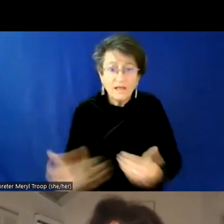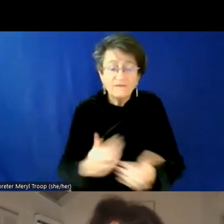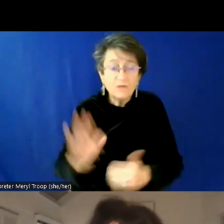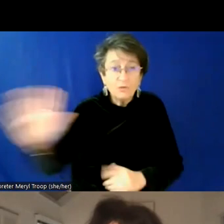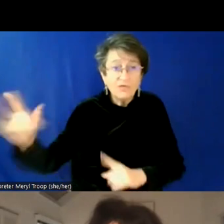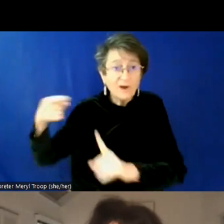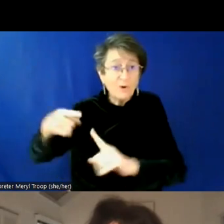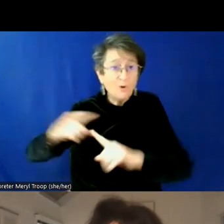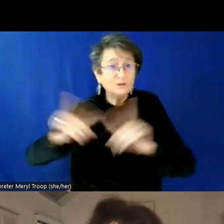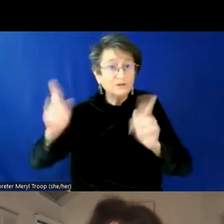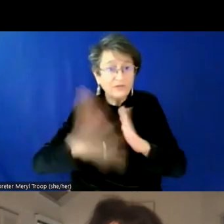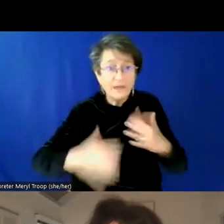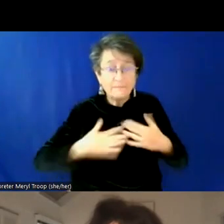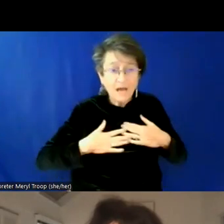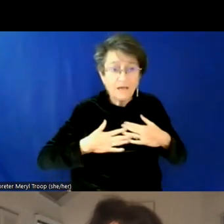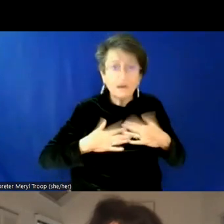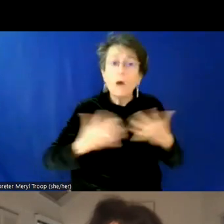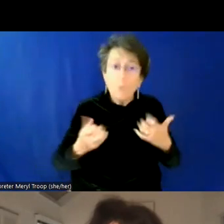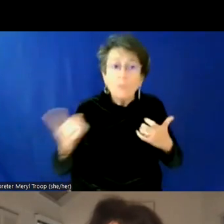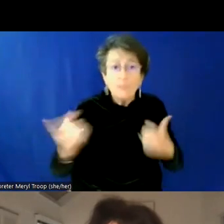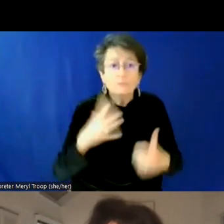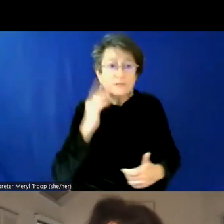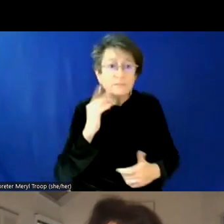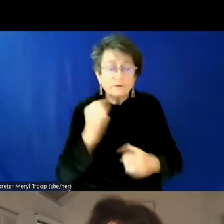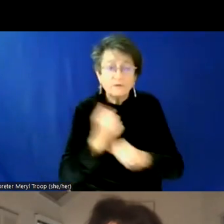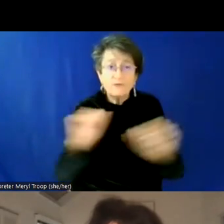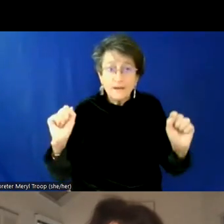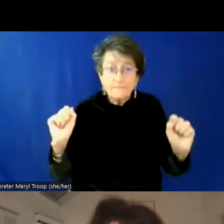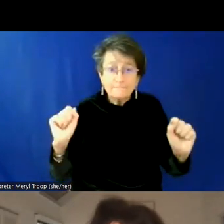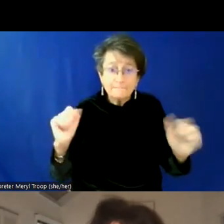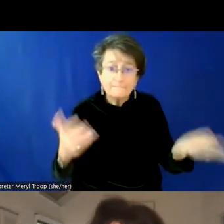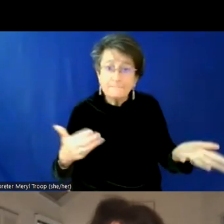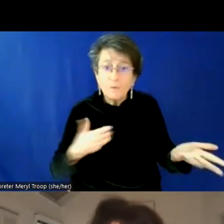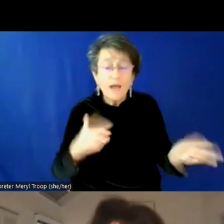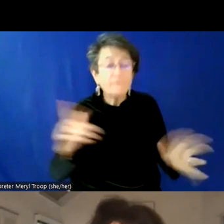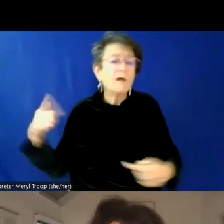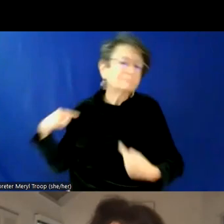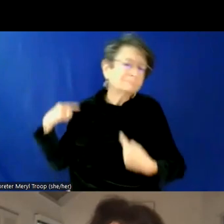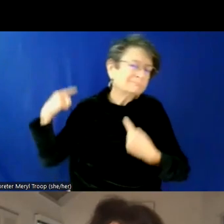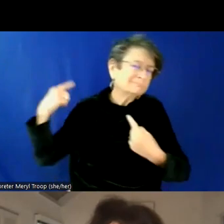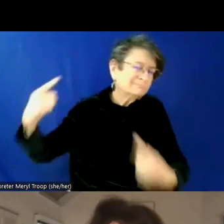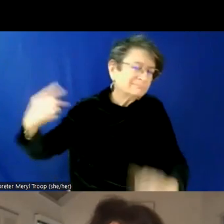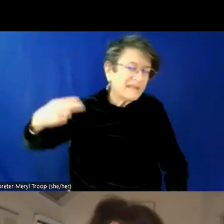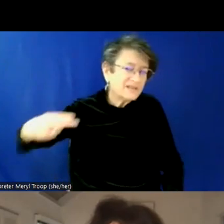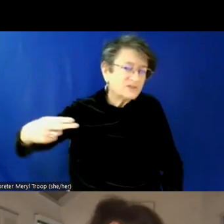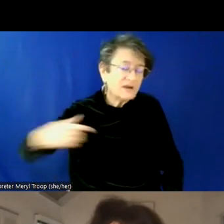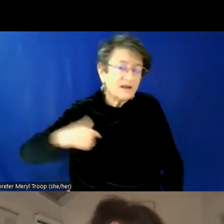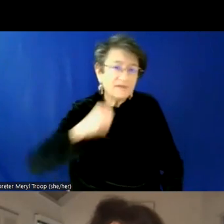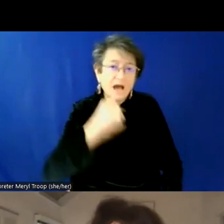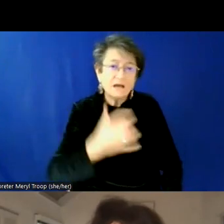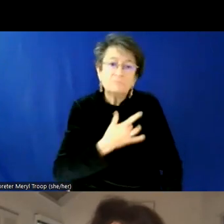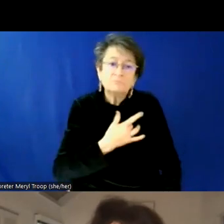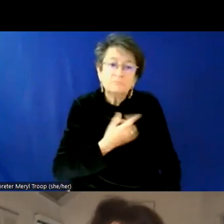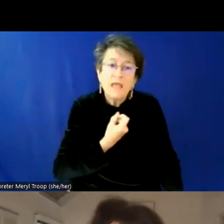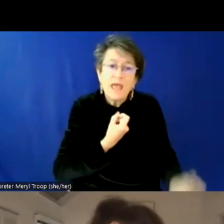Um, and you know, we have a long history of, of not having empathy for that. Of not